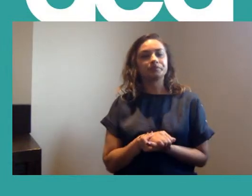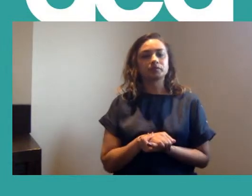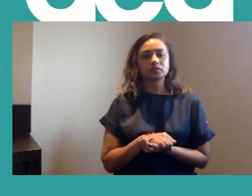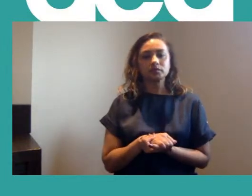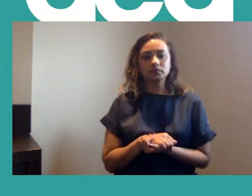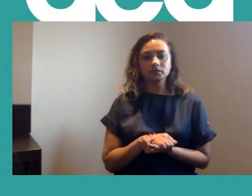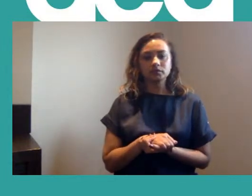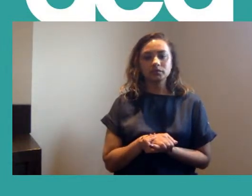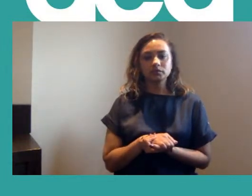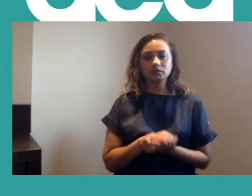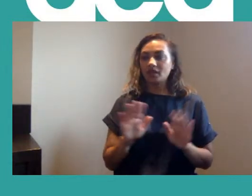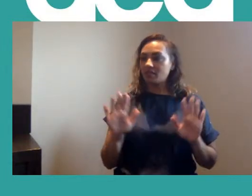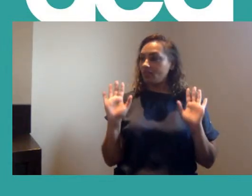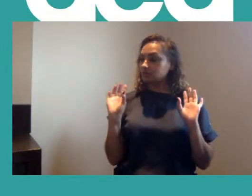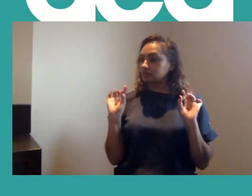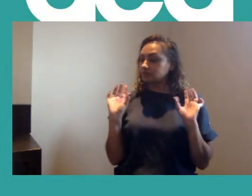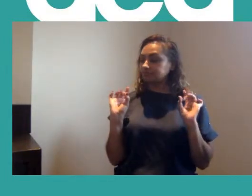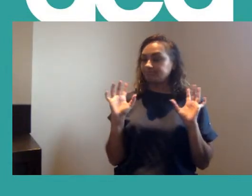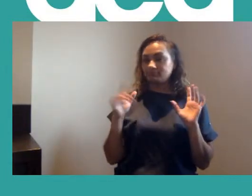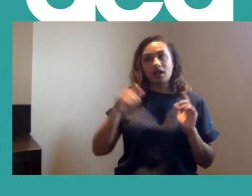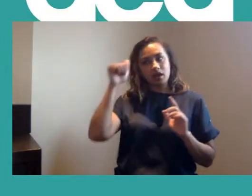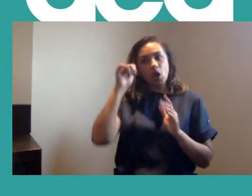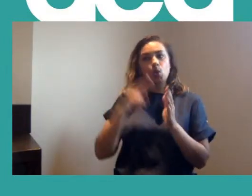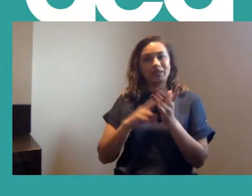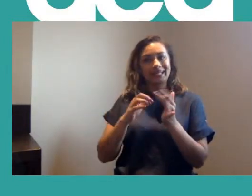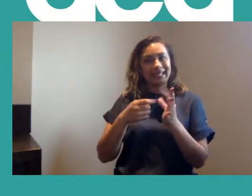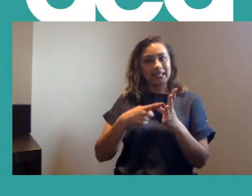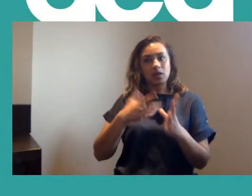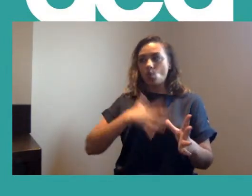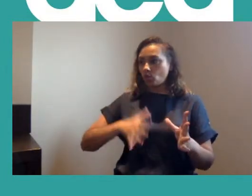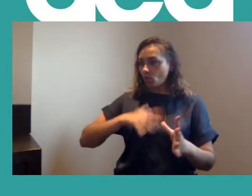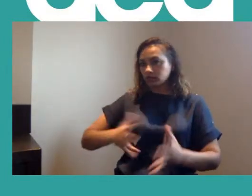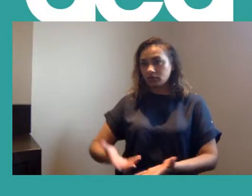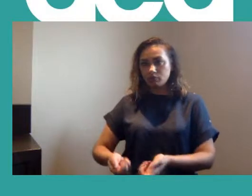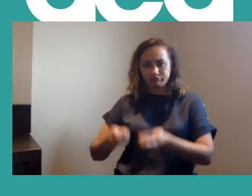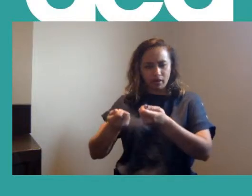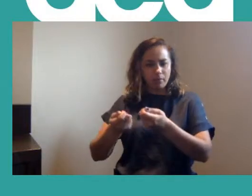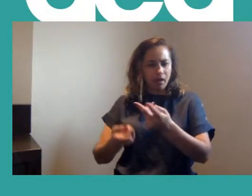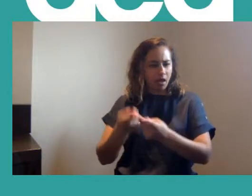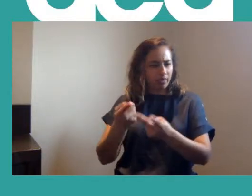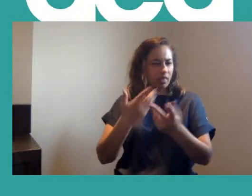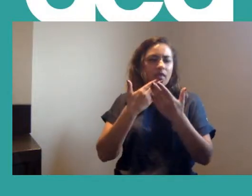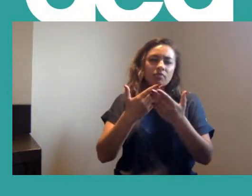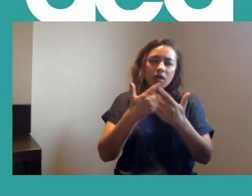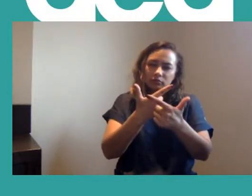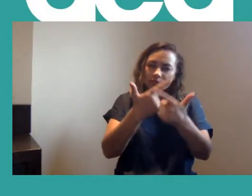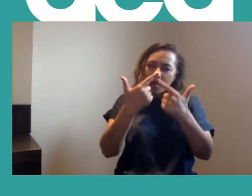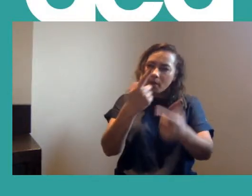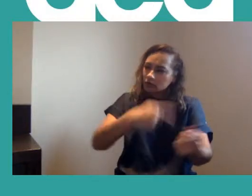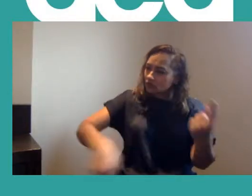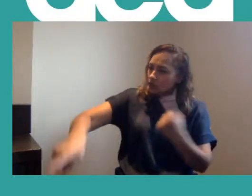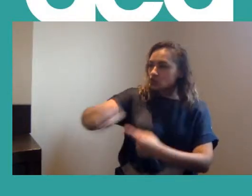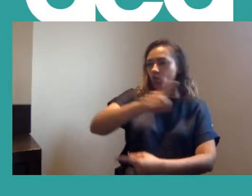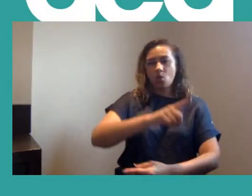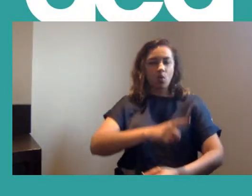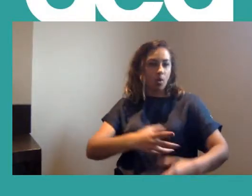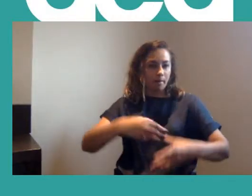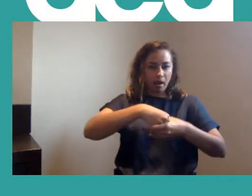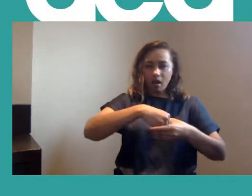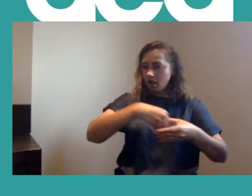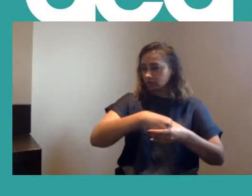So that's all I'm going to say, really. I know Nick's got other things that he wanted to say. So thank you to everyone who's taking part this evening.